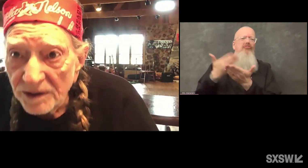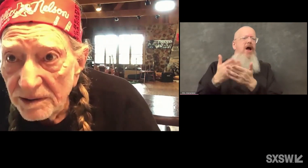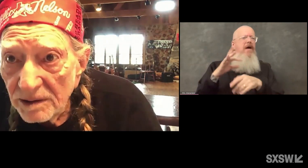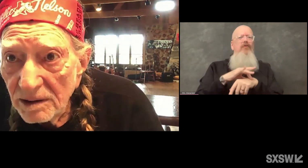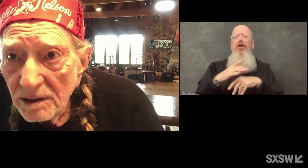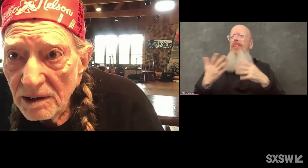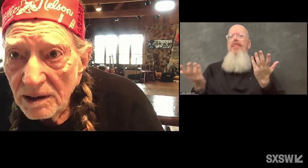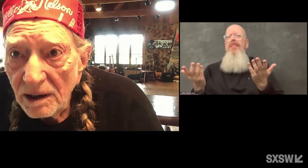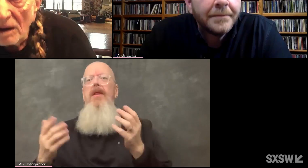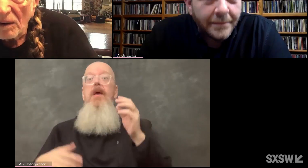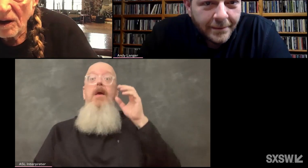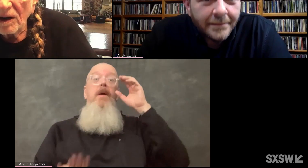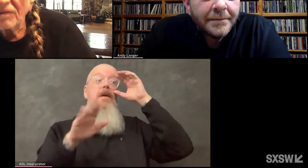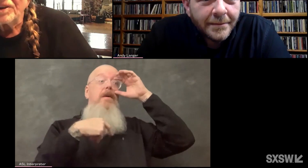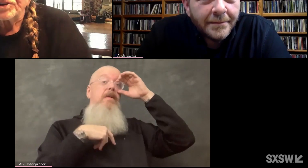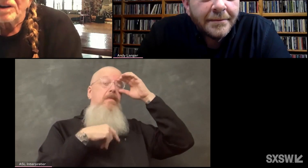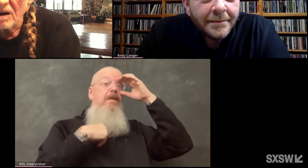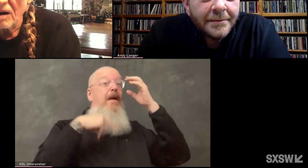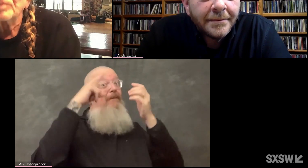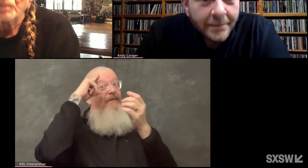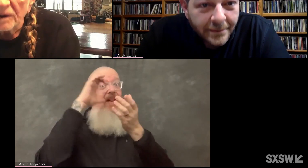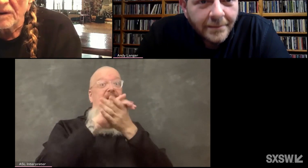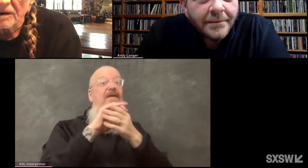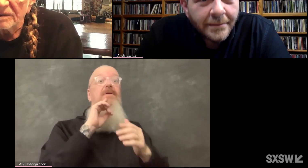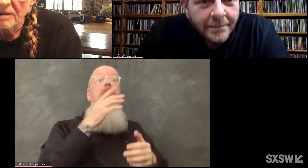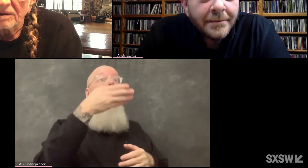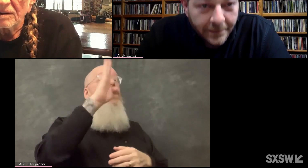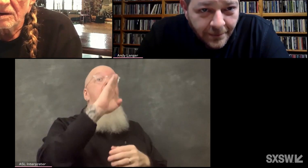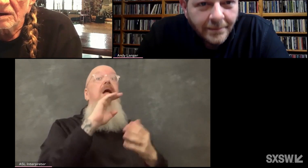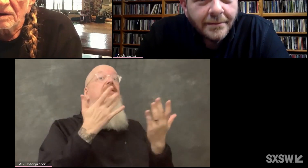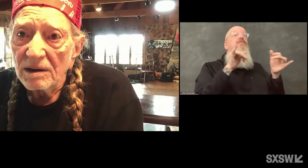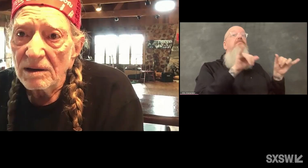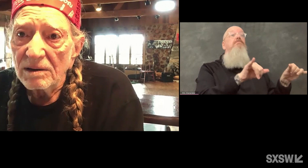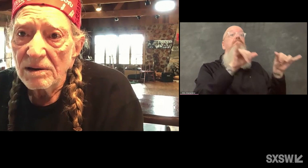Period. Love is God. Period.